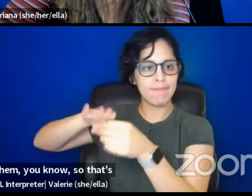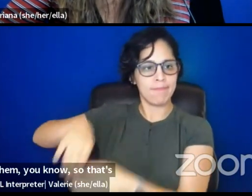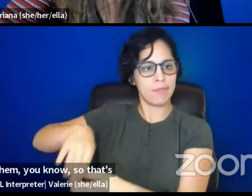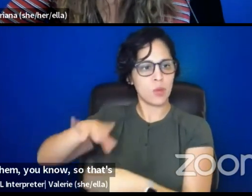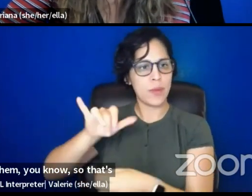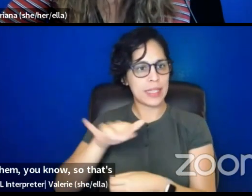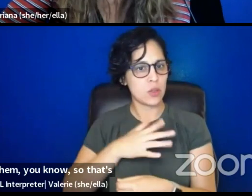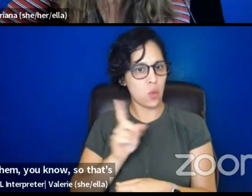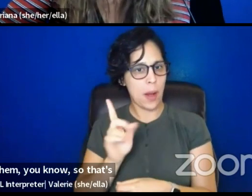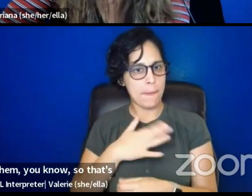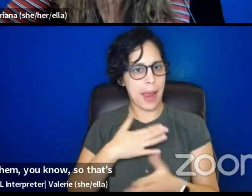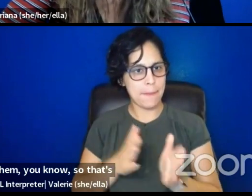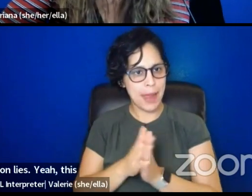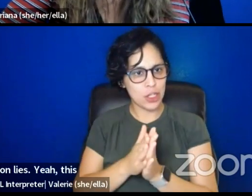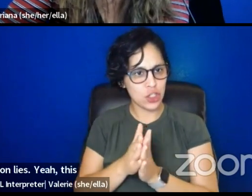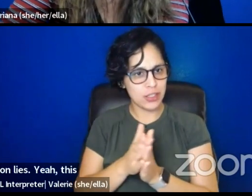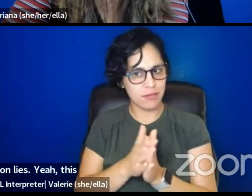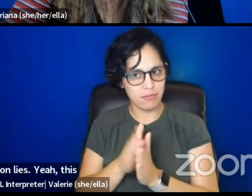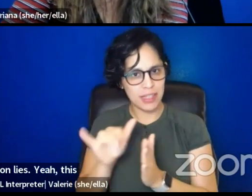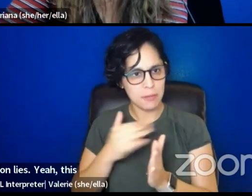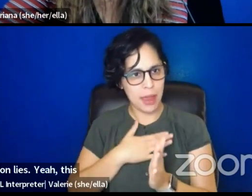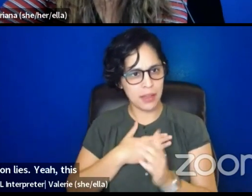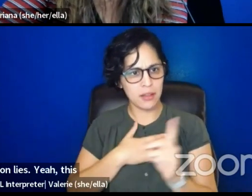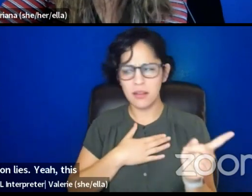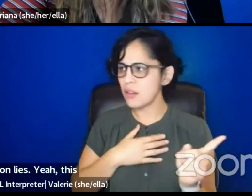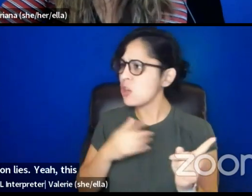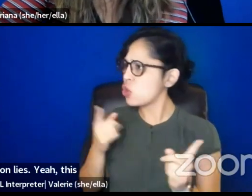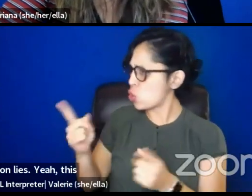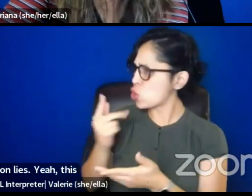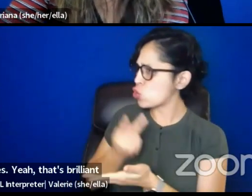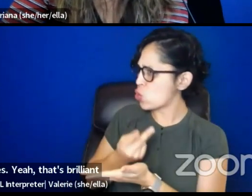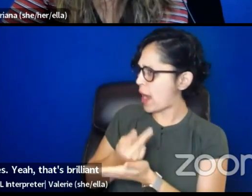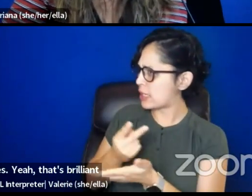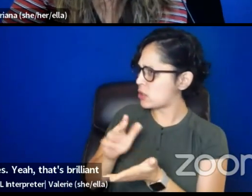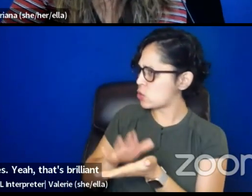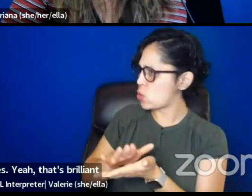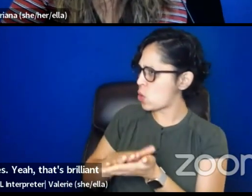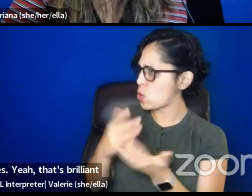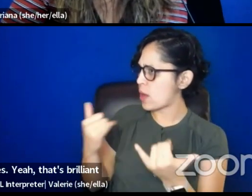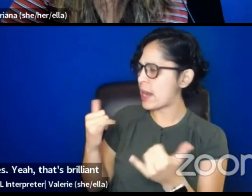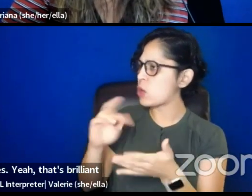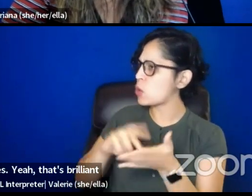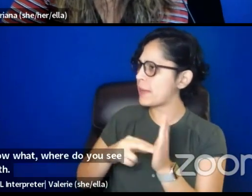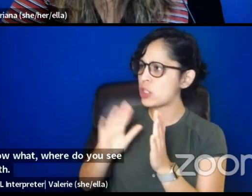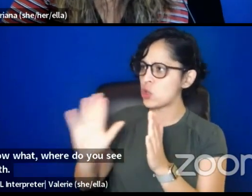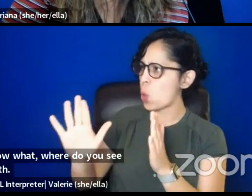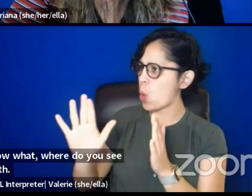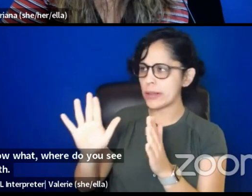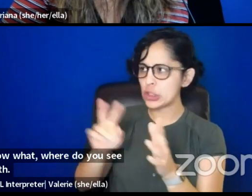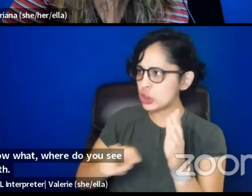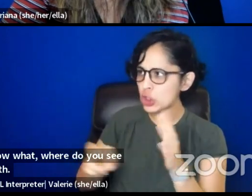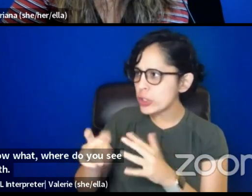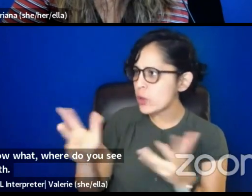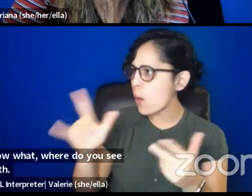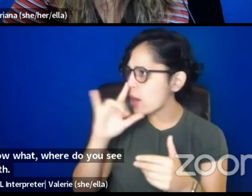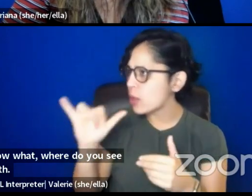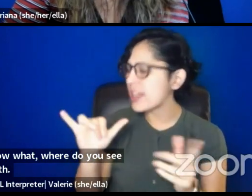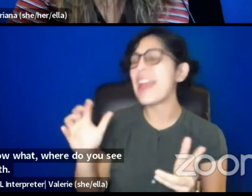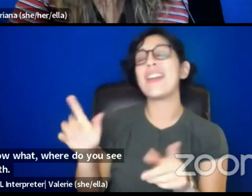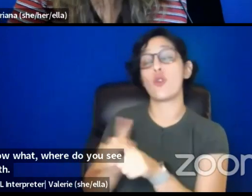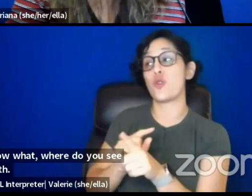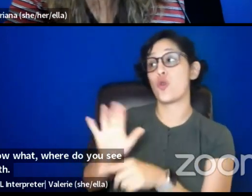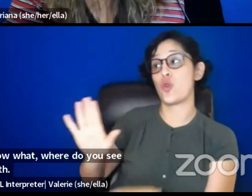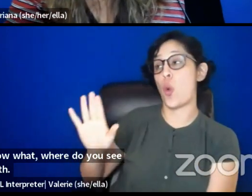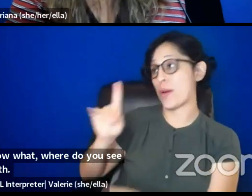lies. Yeah, that's brilliant, and you're in grad school right now. What, where do you see your path going? Which, by the way, your thesis sounds amazing.